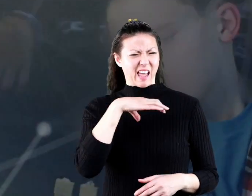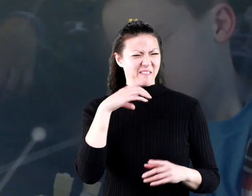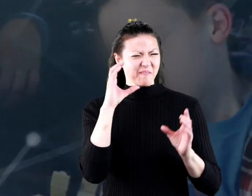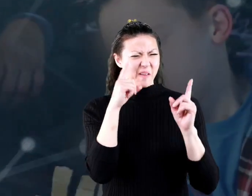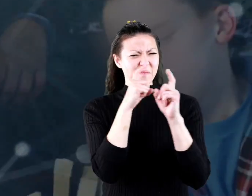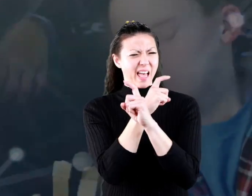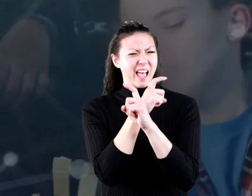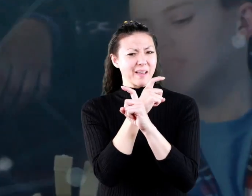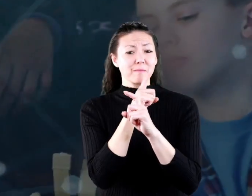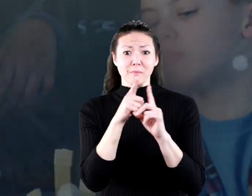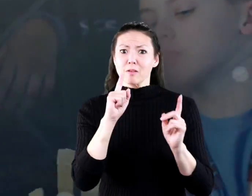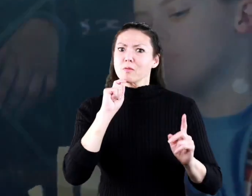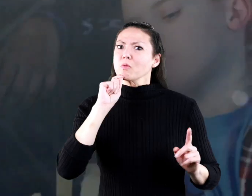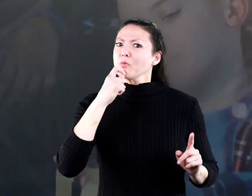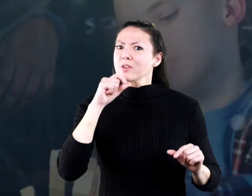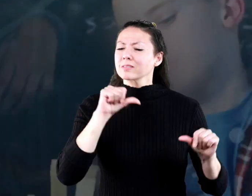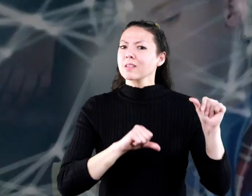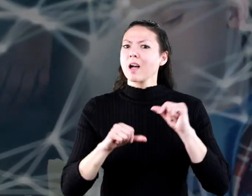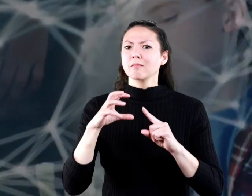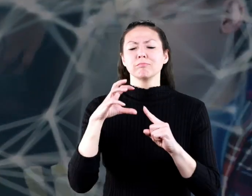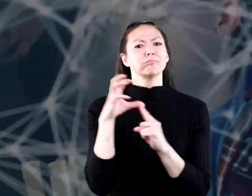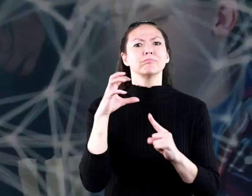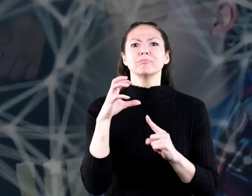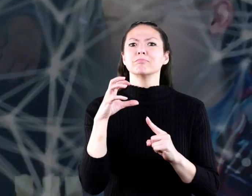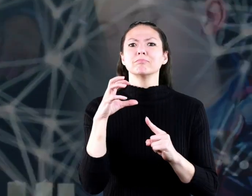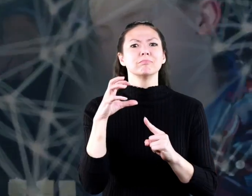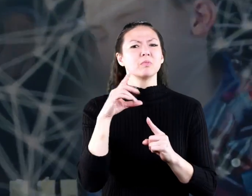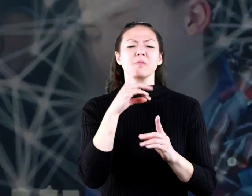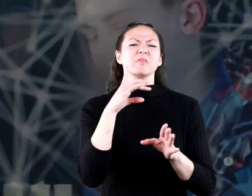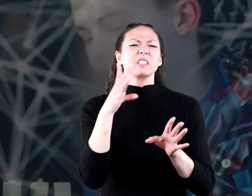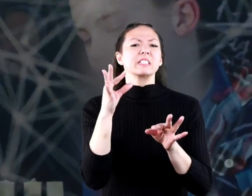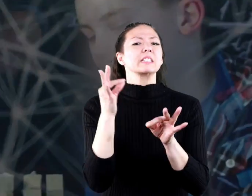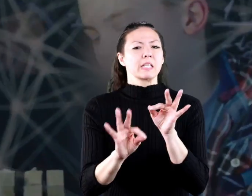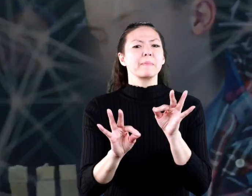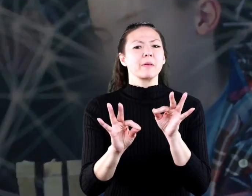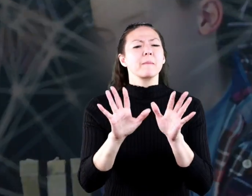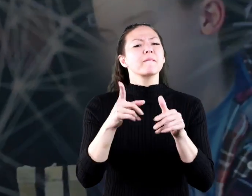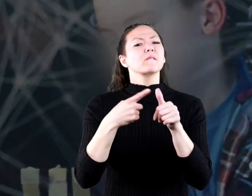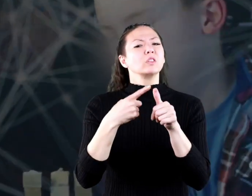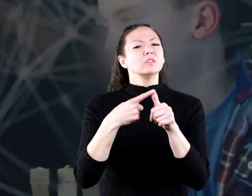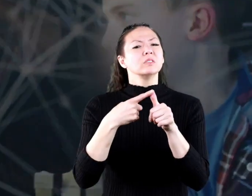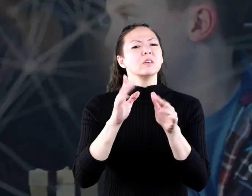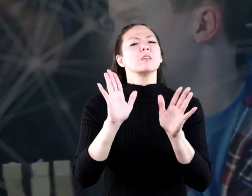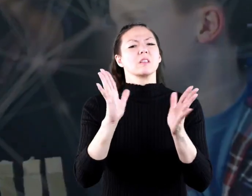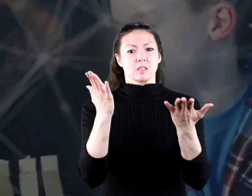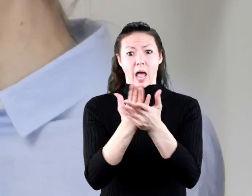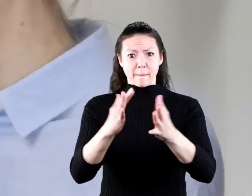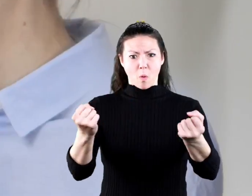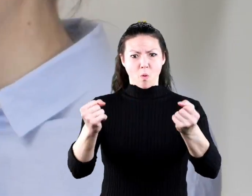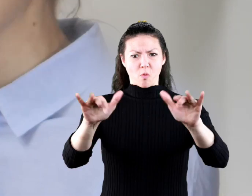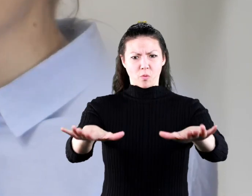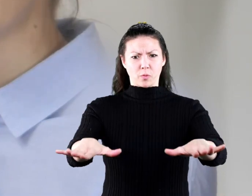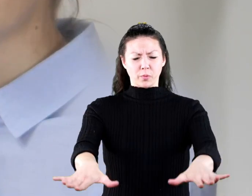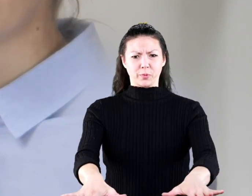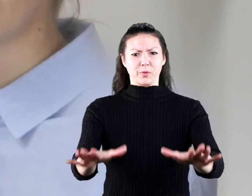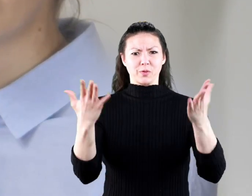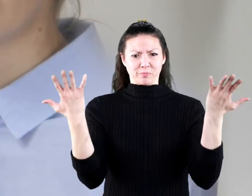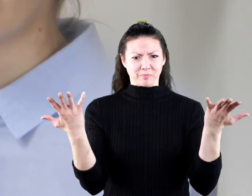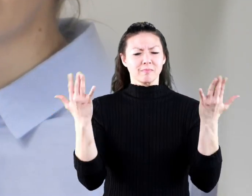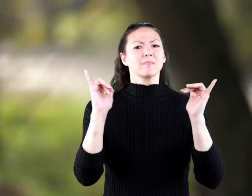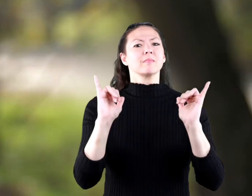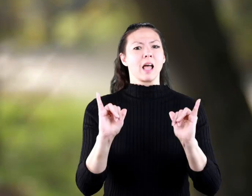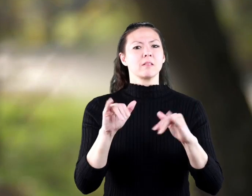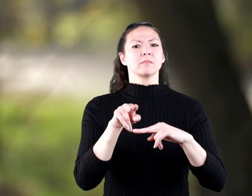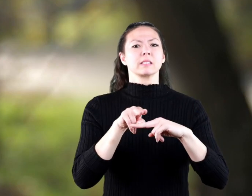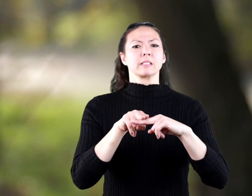complicated and super sciency but it's actually pretty simple once you know what it is but first stop what you're doing